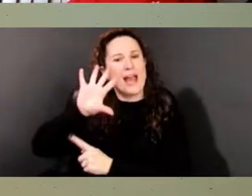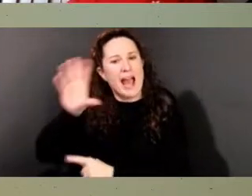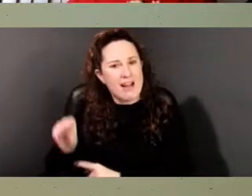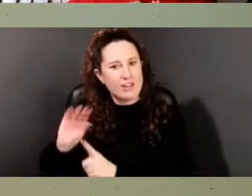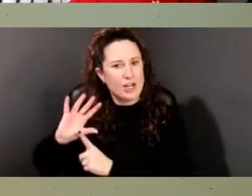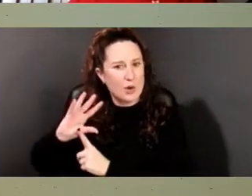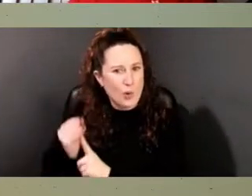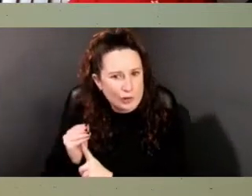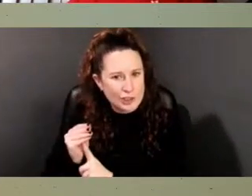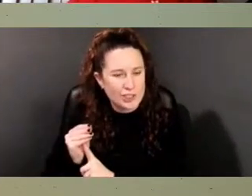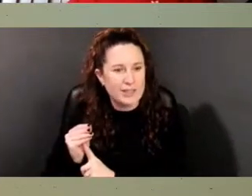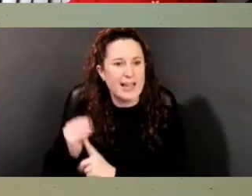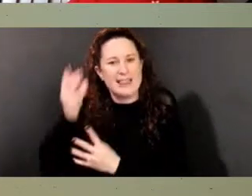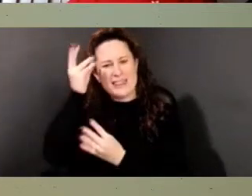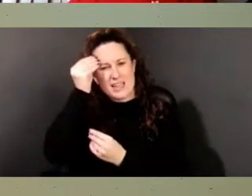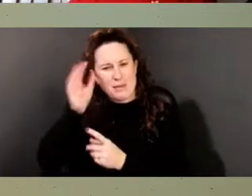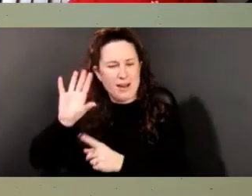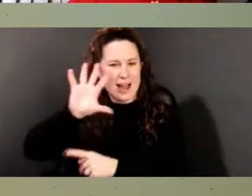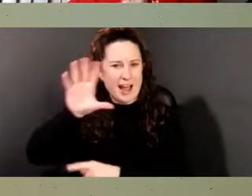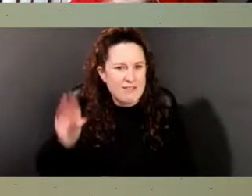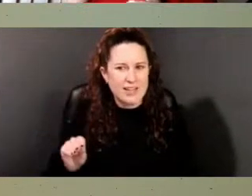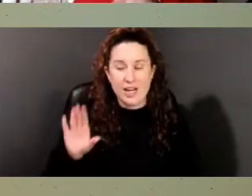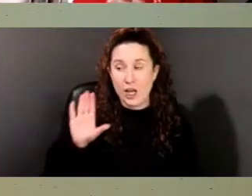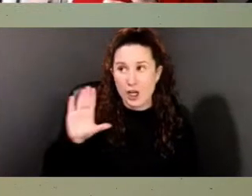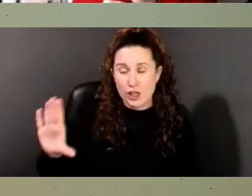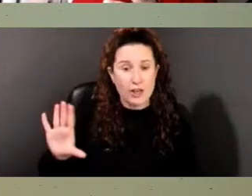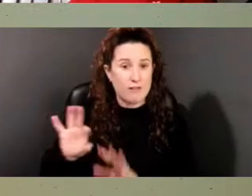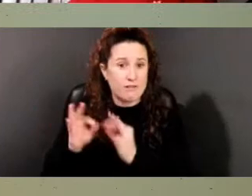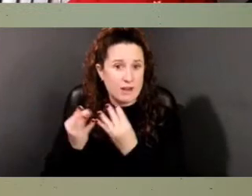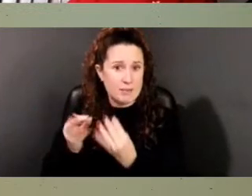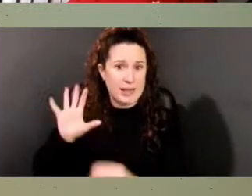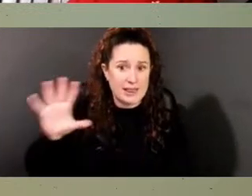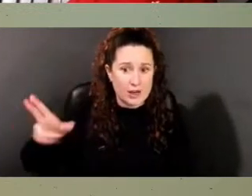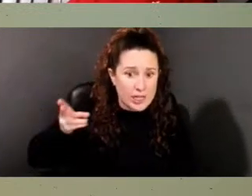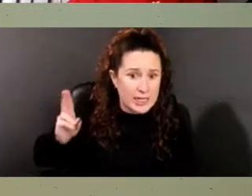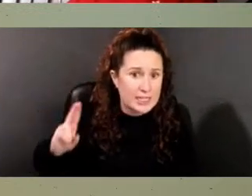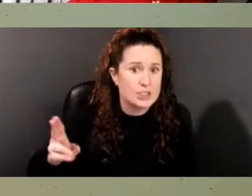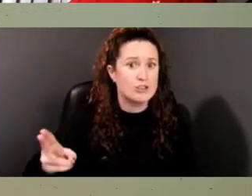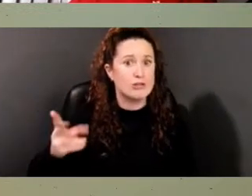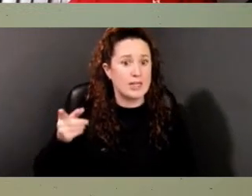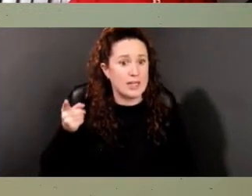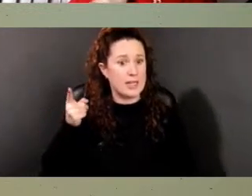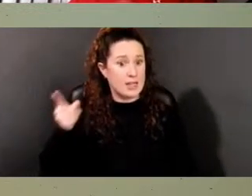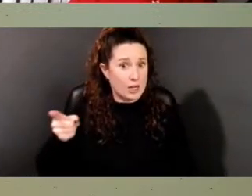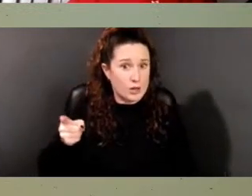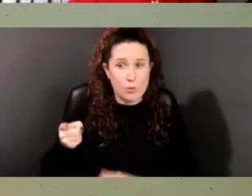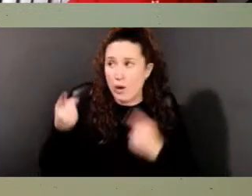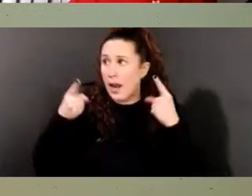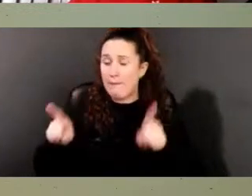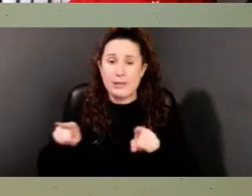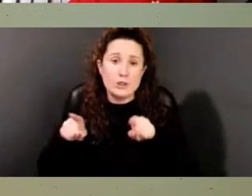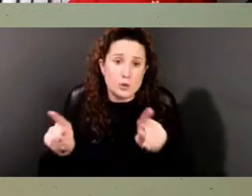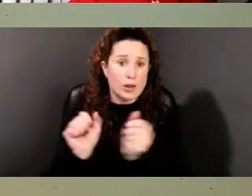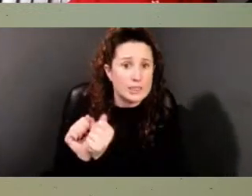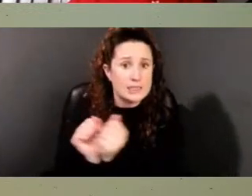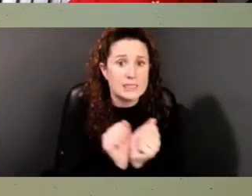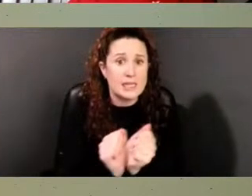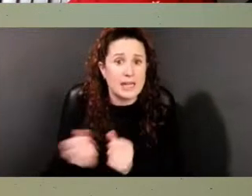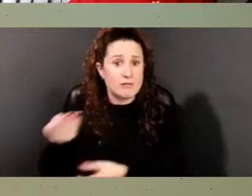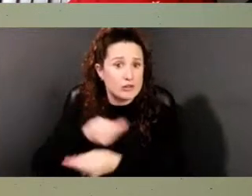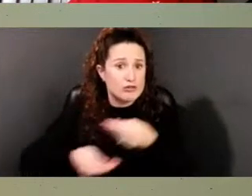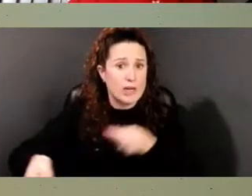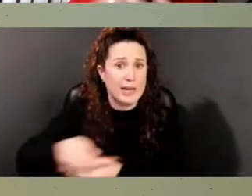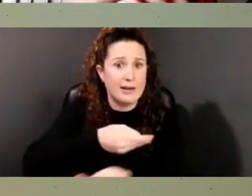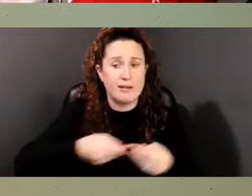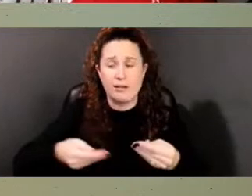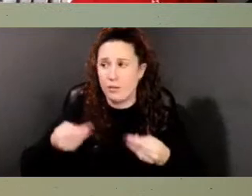ancestry. And how those folks decided what they kept during the slave trade. How they made and remade